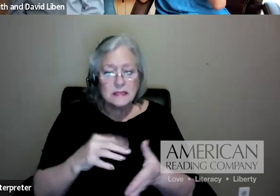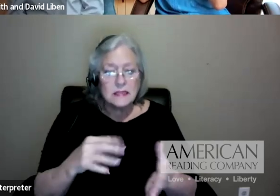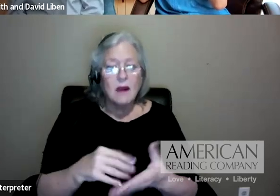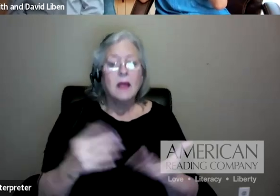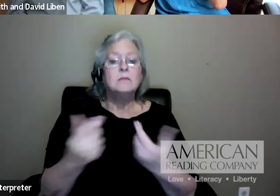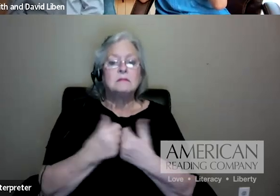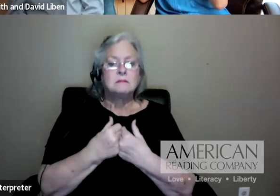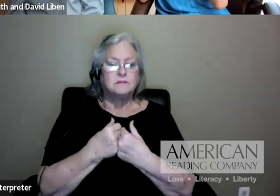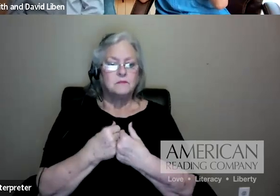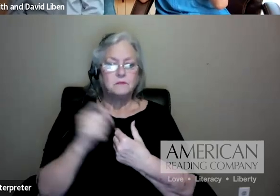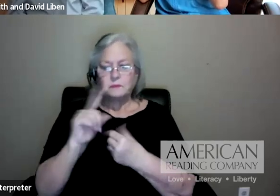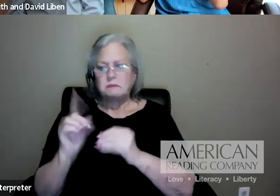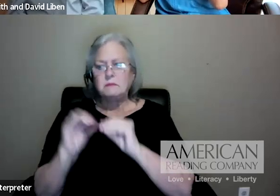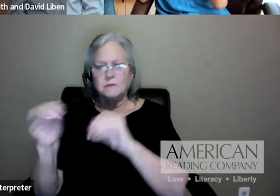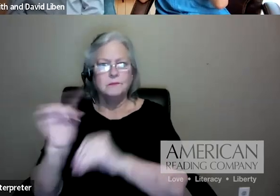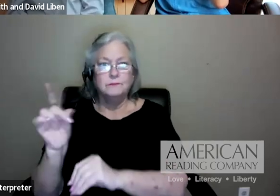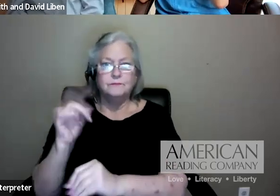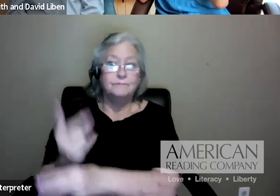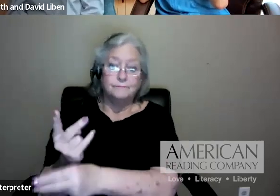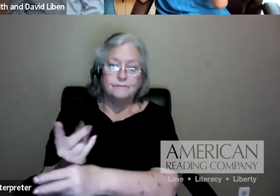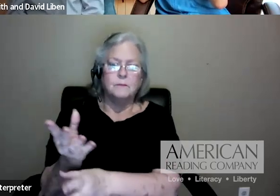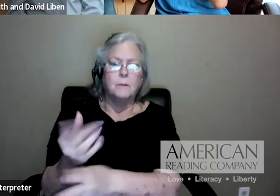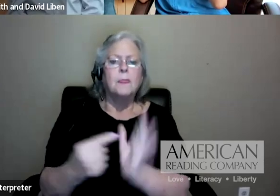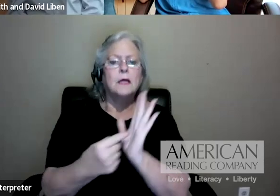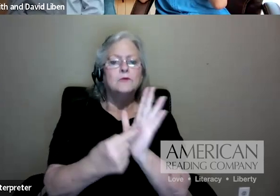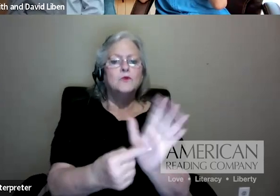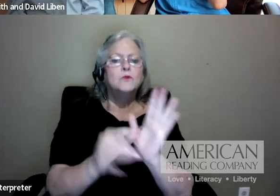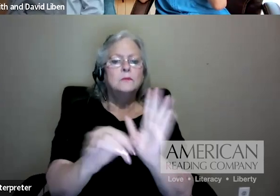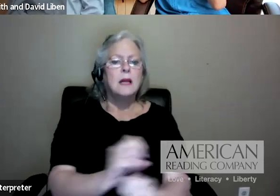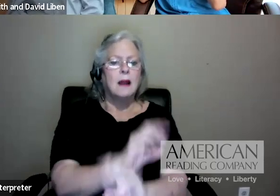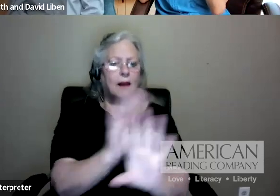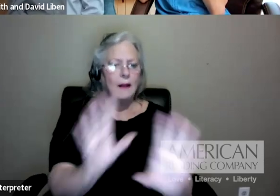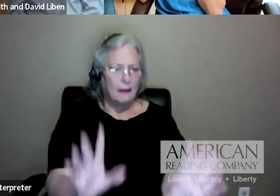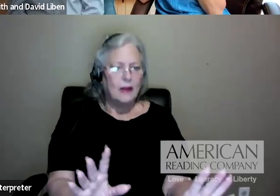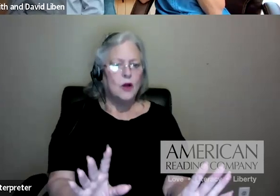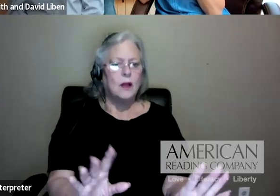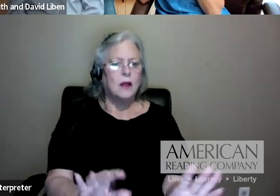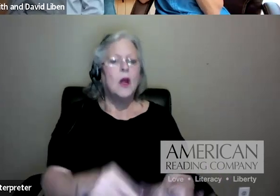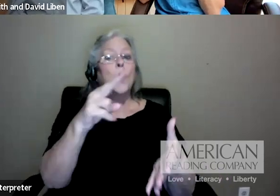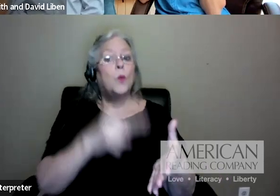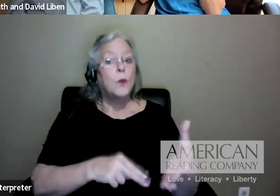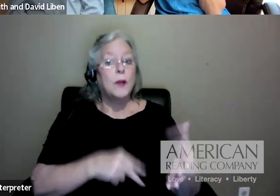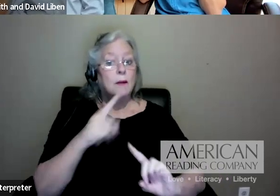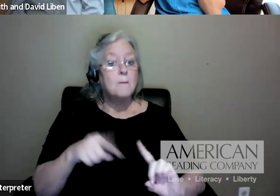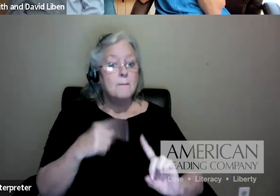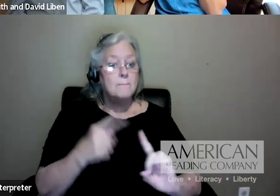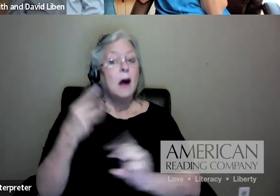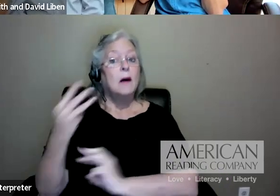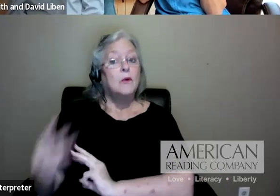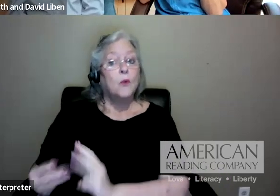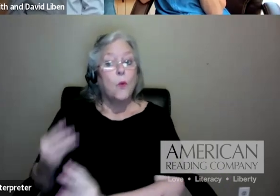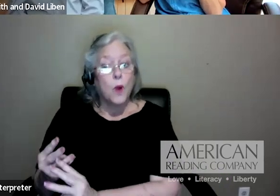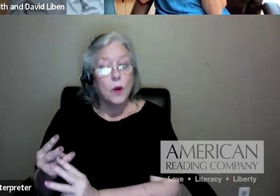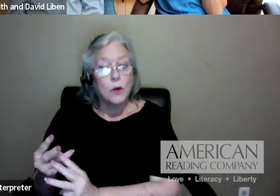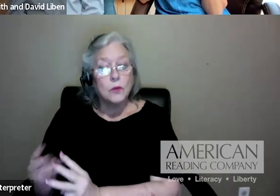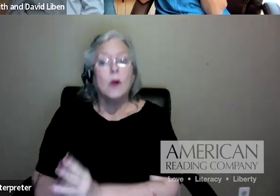shows that very clearly. It's a one-two punch. By reading about the world, you not only grow your